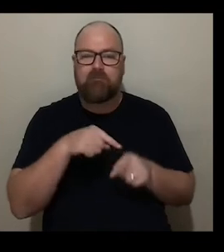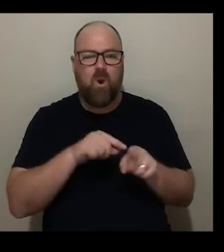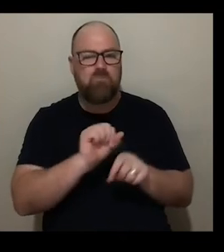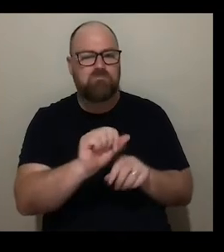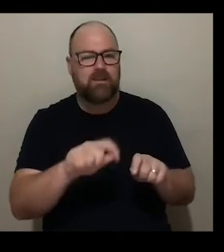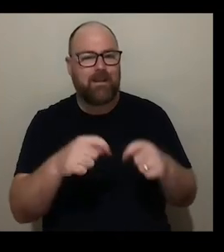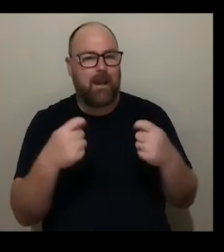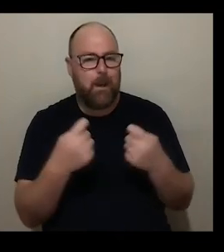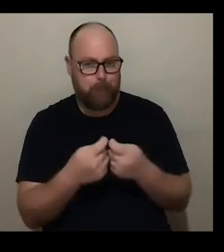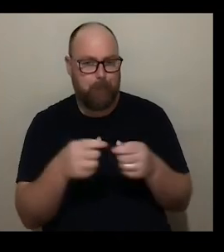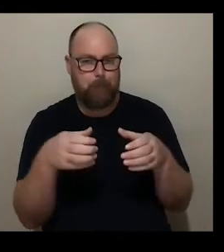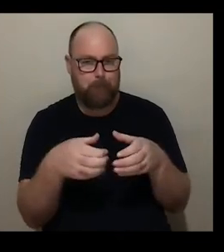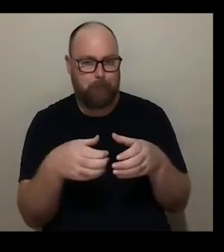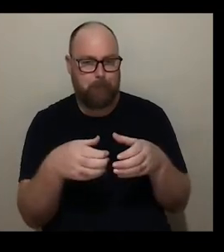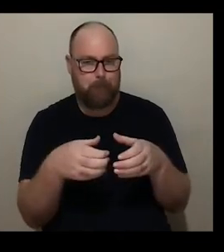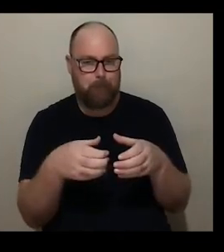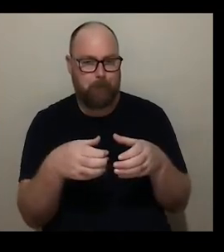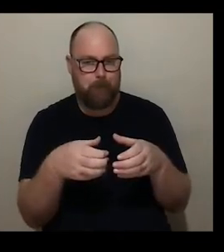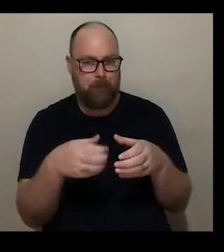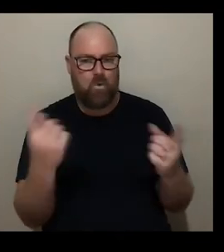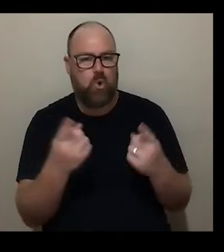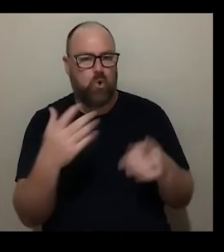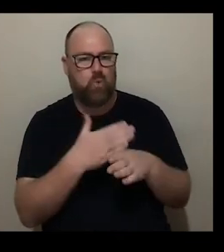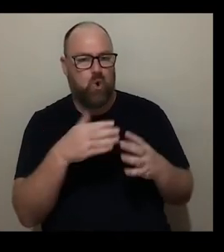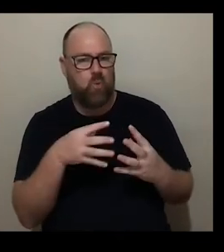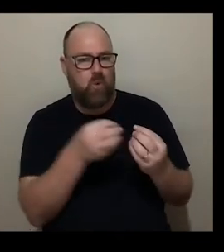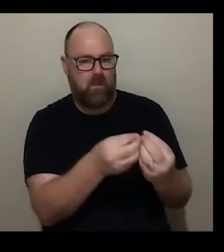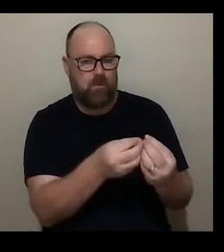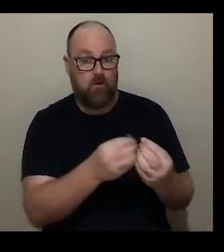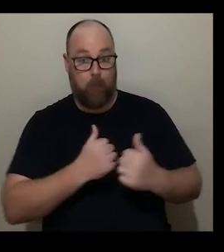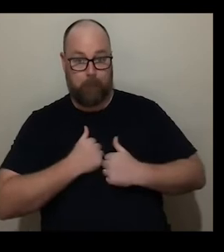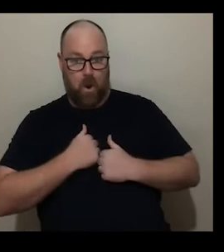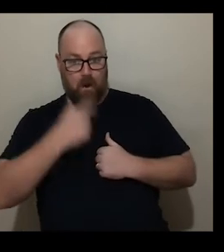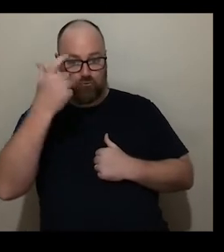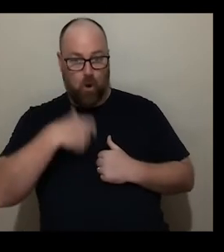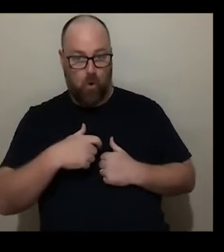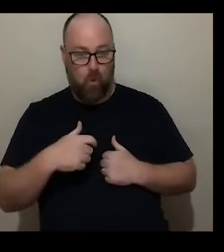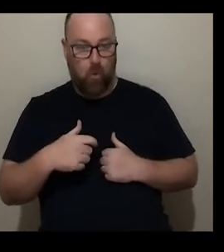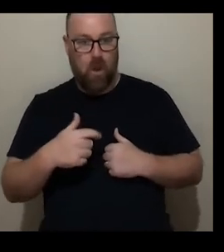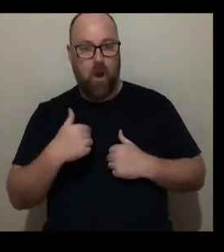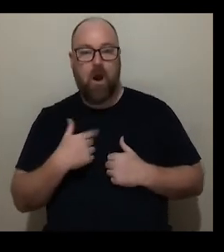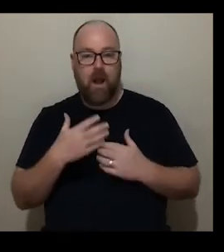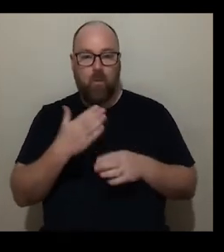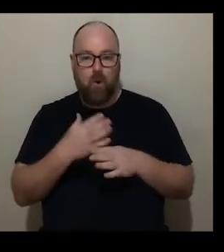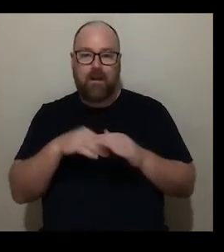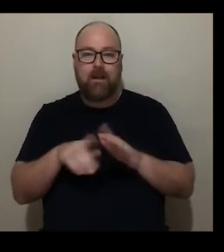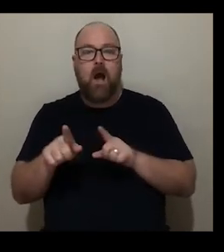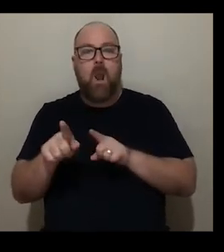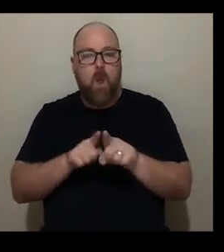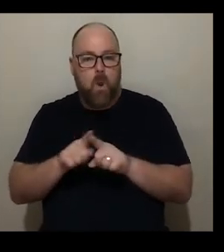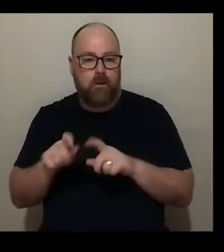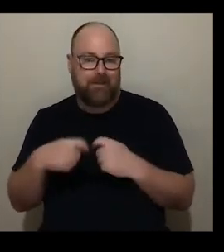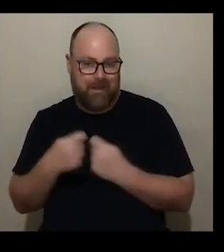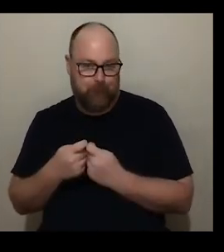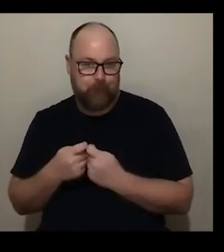um that is that is working with the artists so for example in my role i work within a learning team and